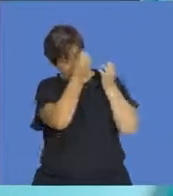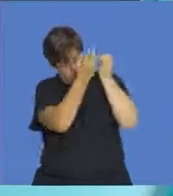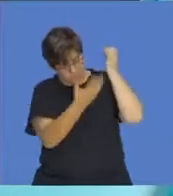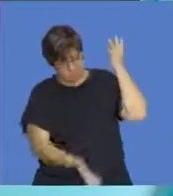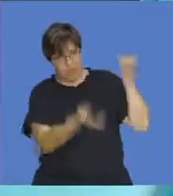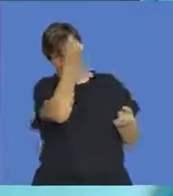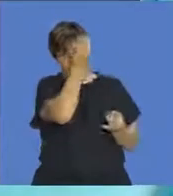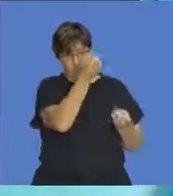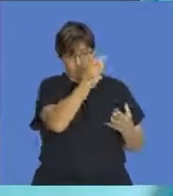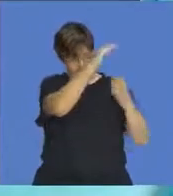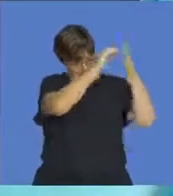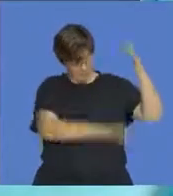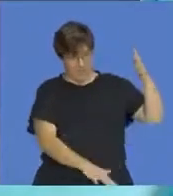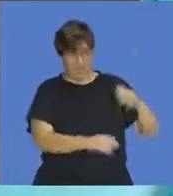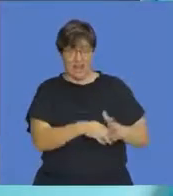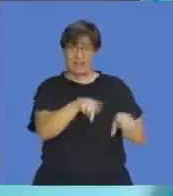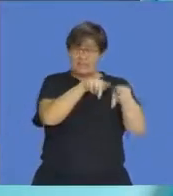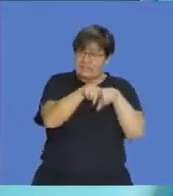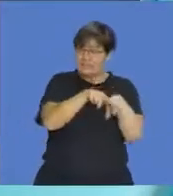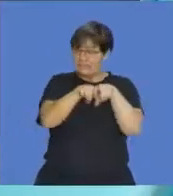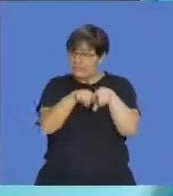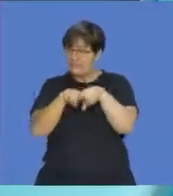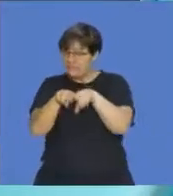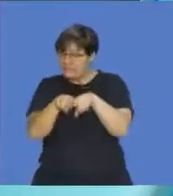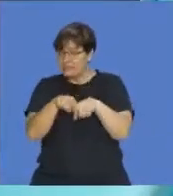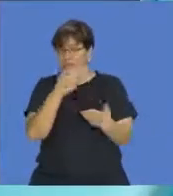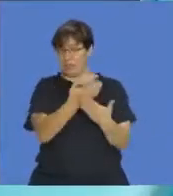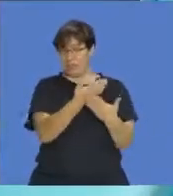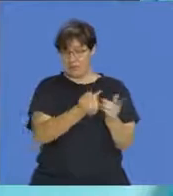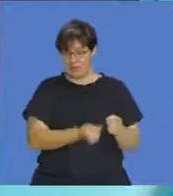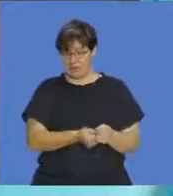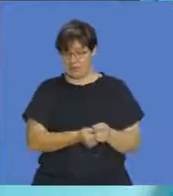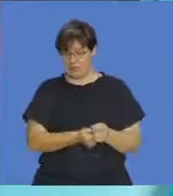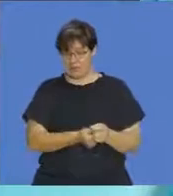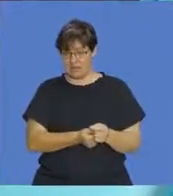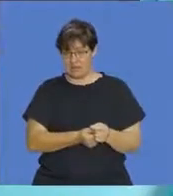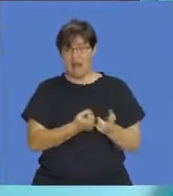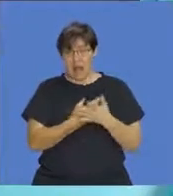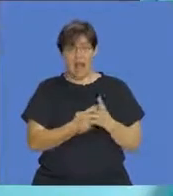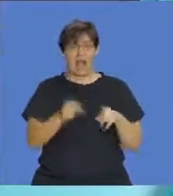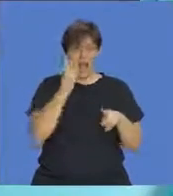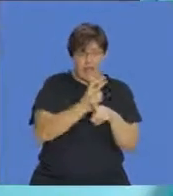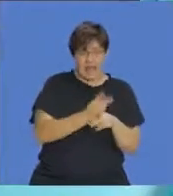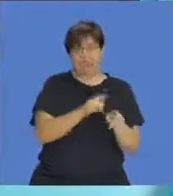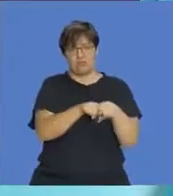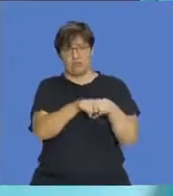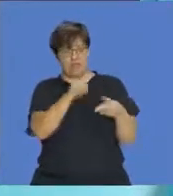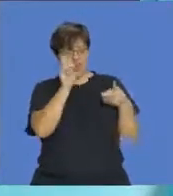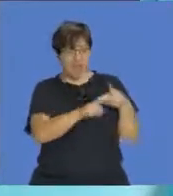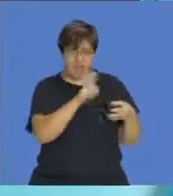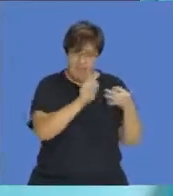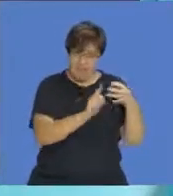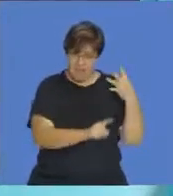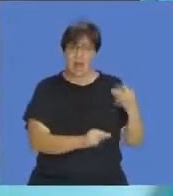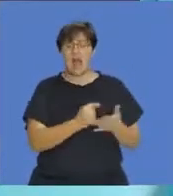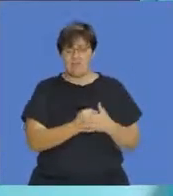And if we are going to do experiments in probability and we do a number of trials, we get something called